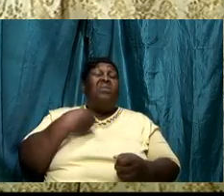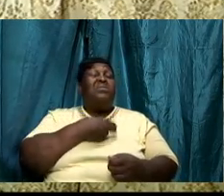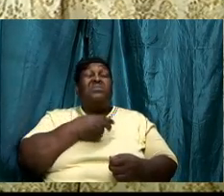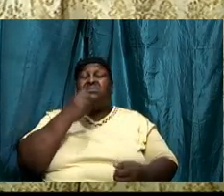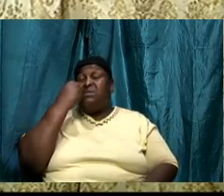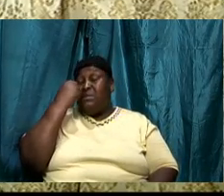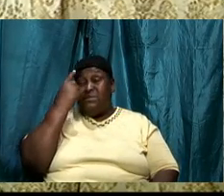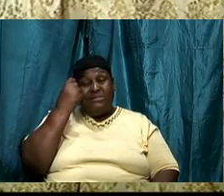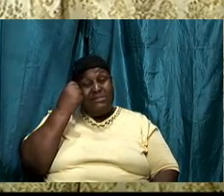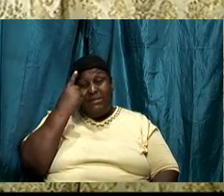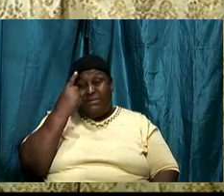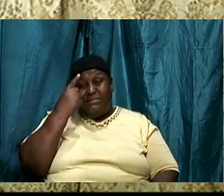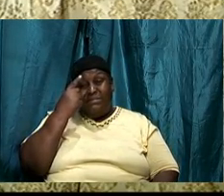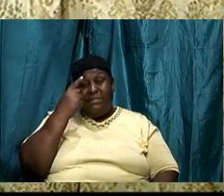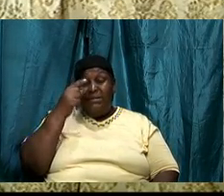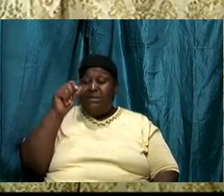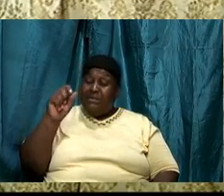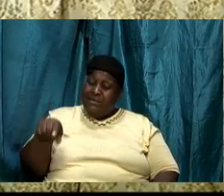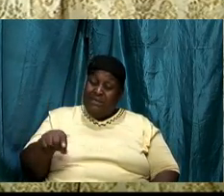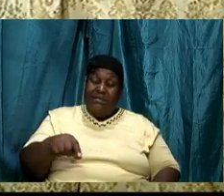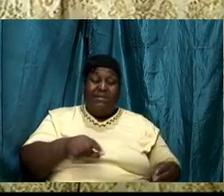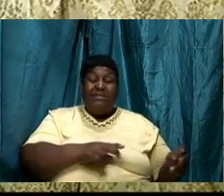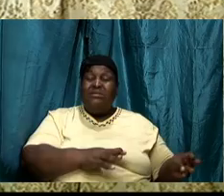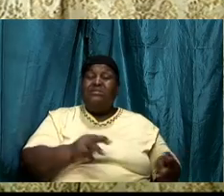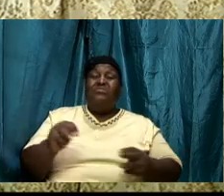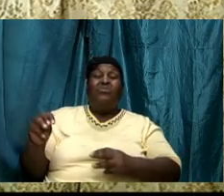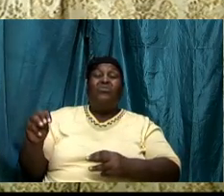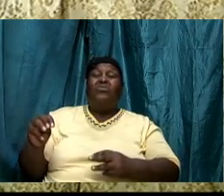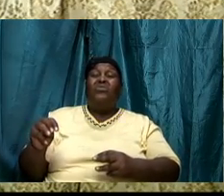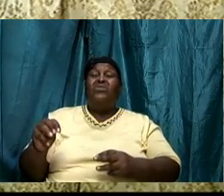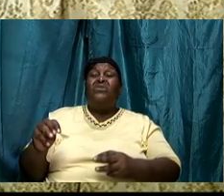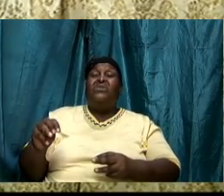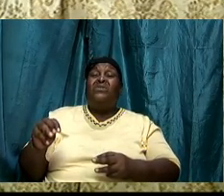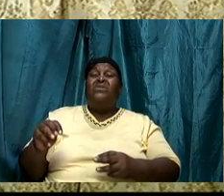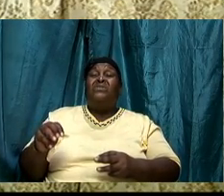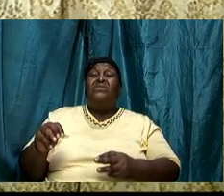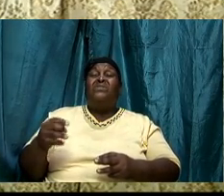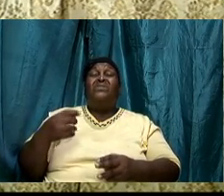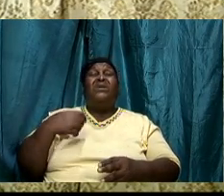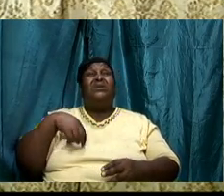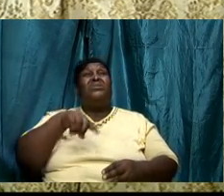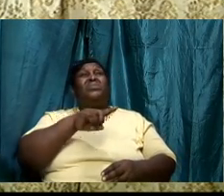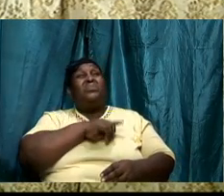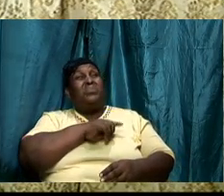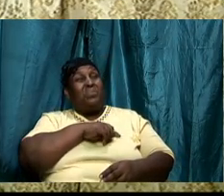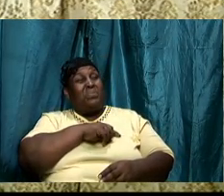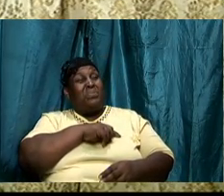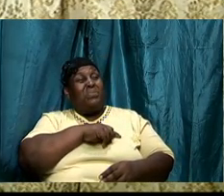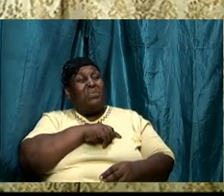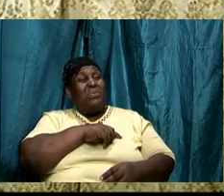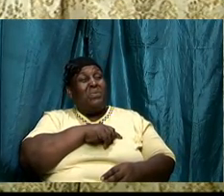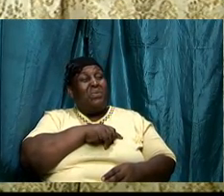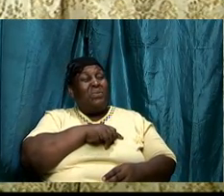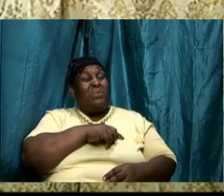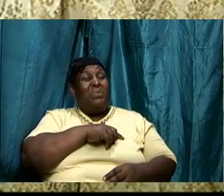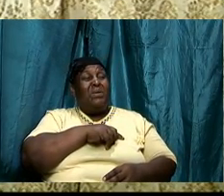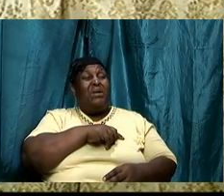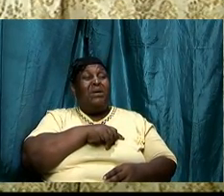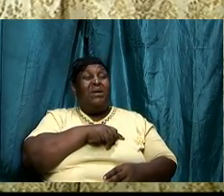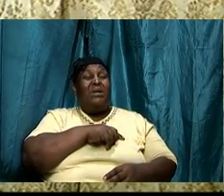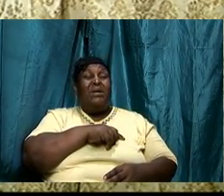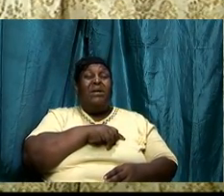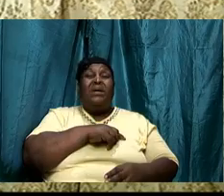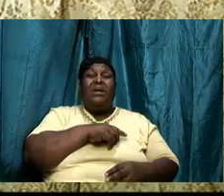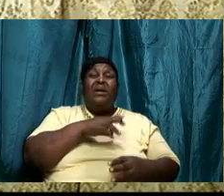this move that we have embarked on didn't just come like that. I know